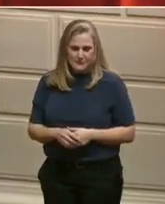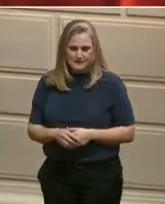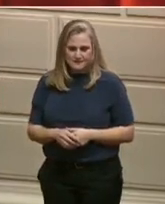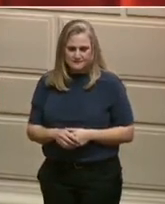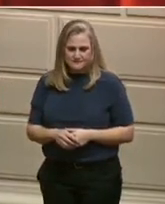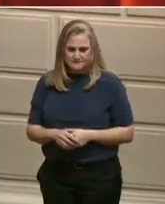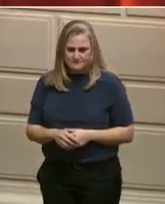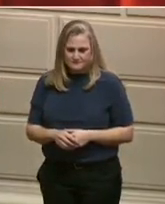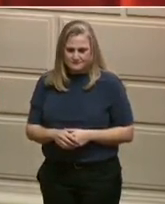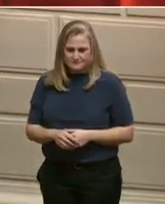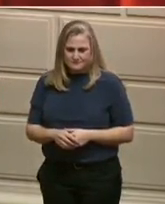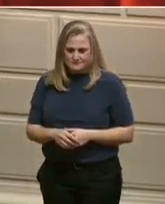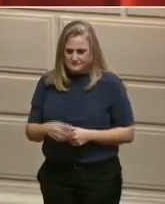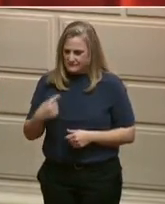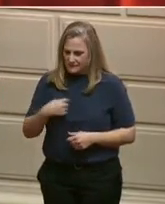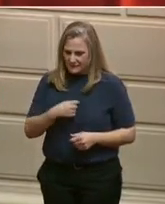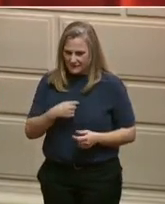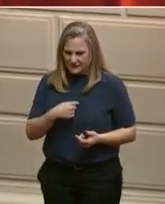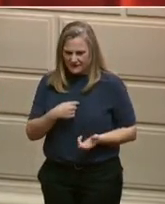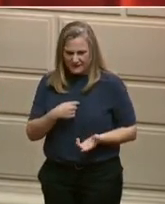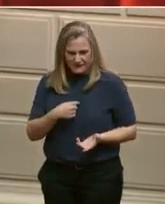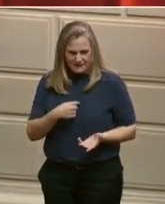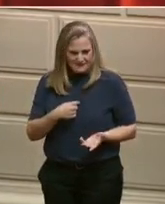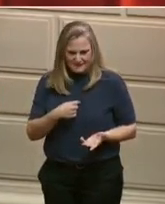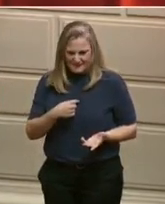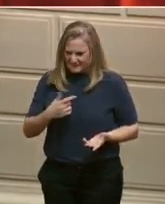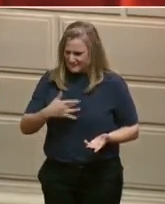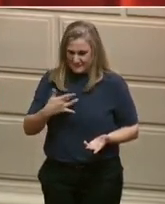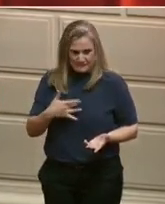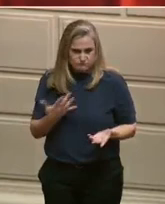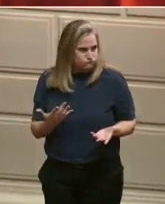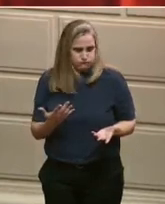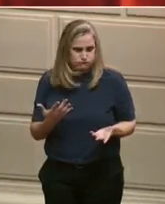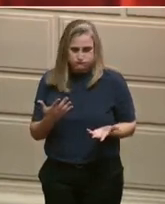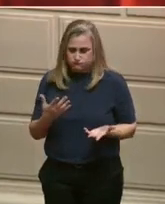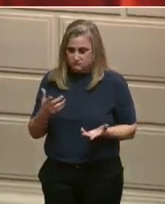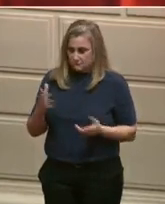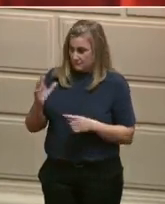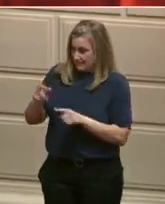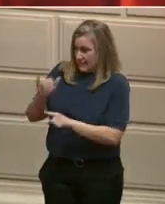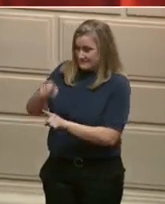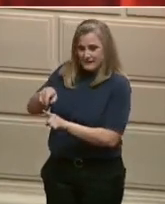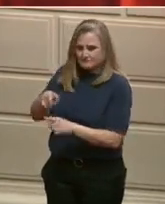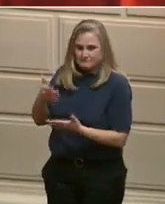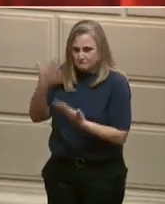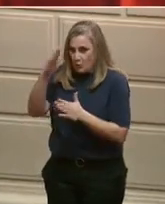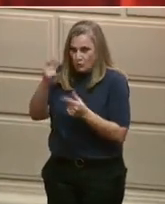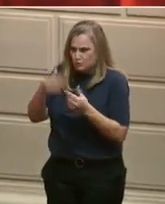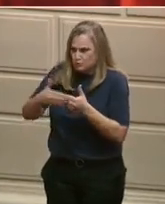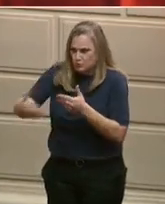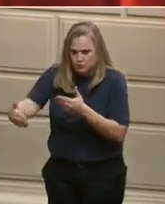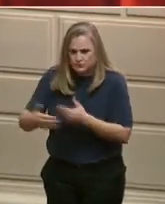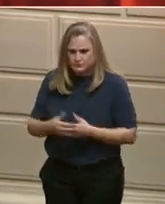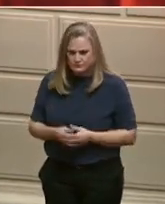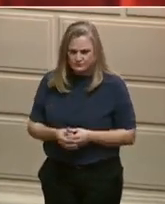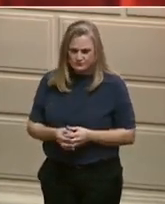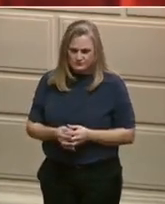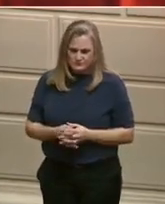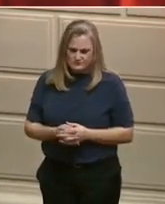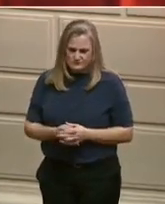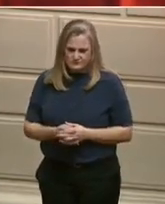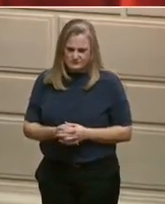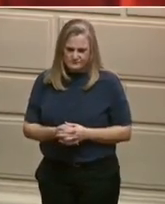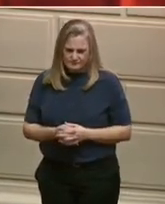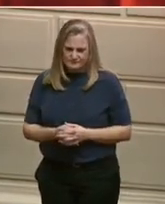unknowns. At that time, I asked my fellow Rhode Islanders to join me, to come together